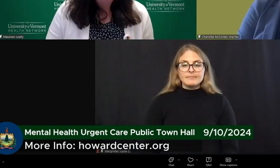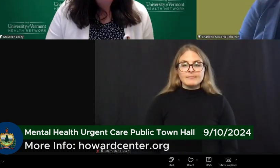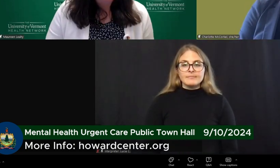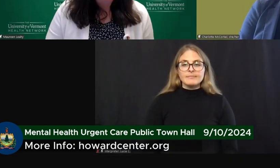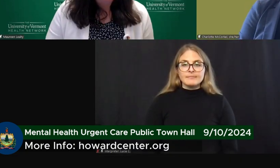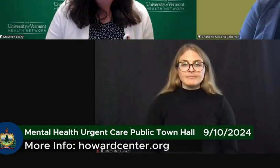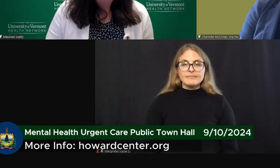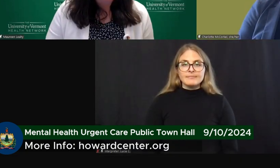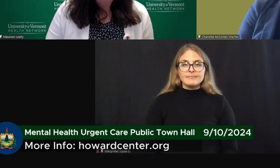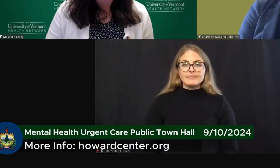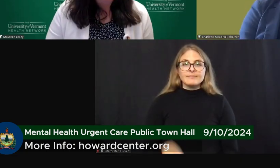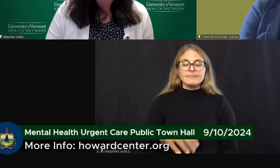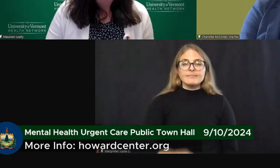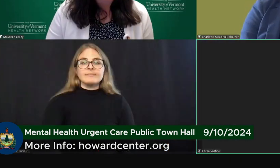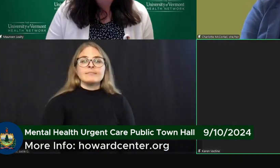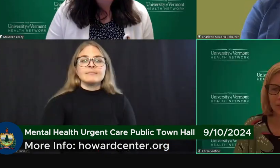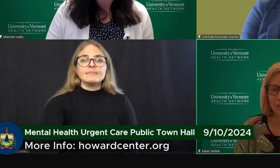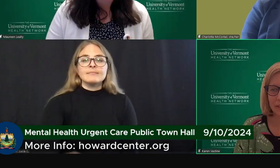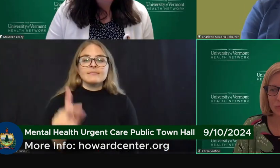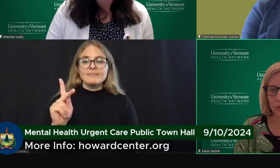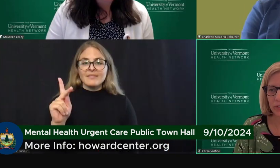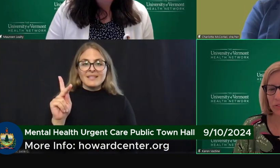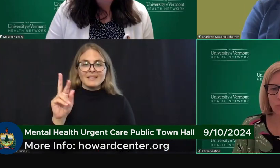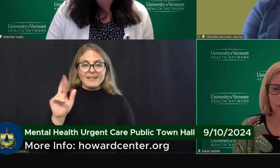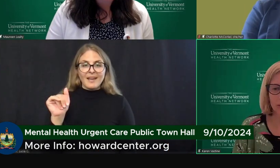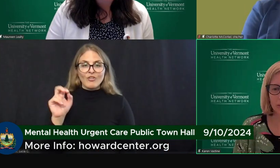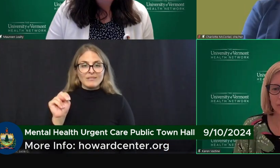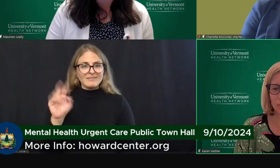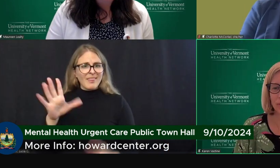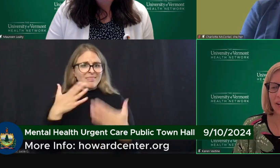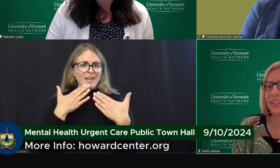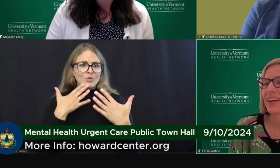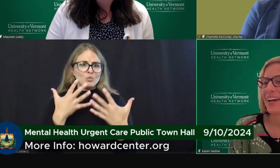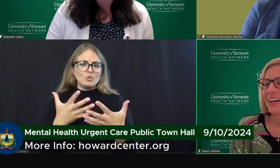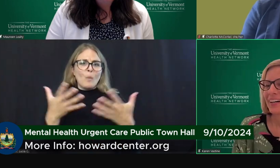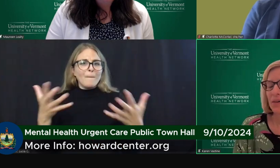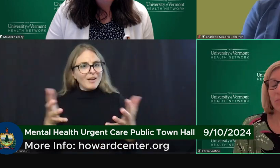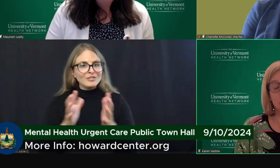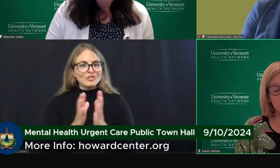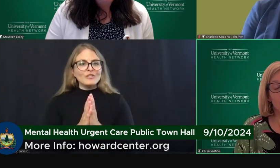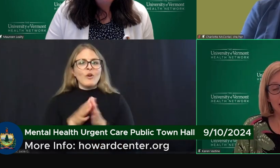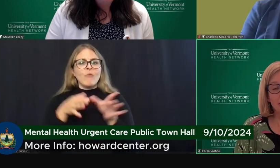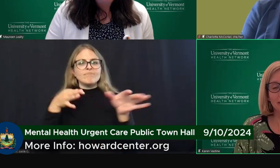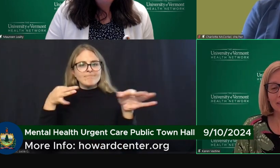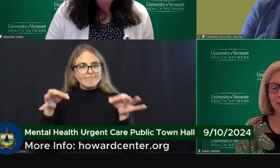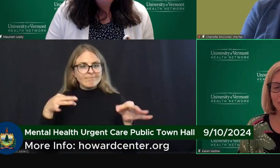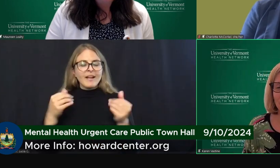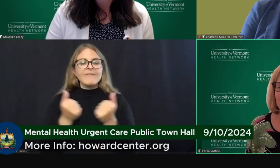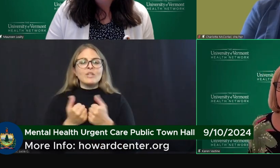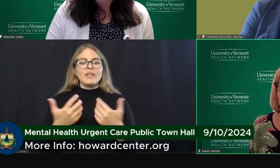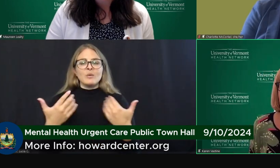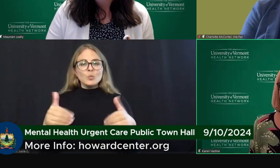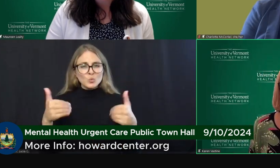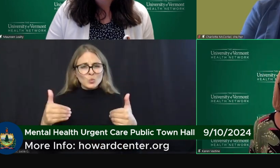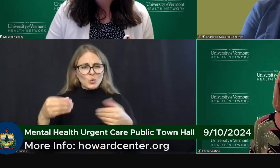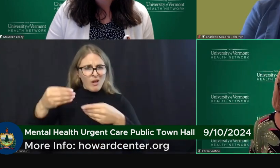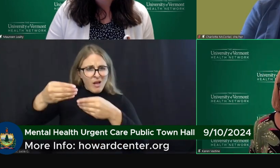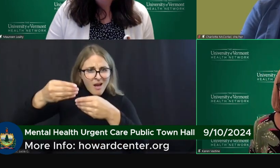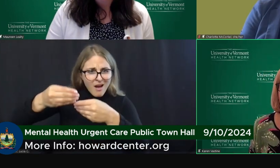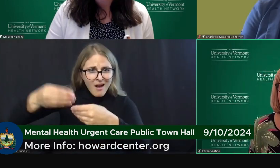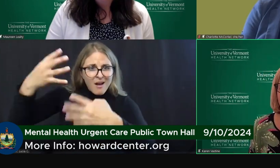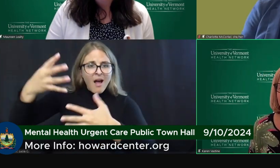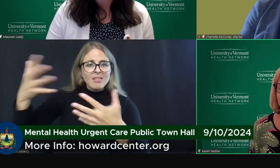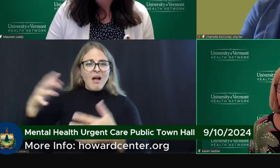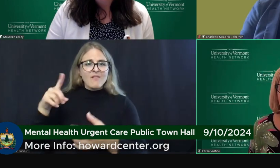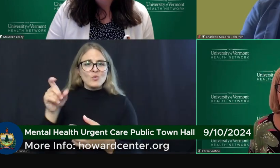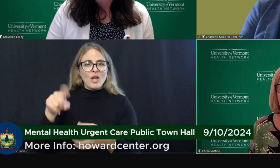Okay. Thank you so much, Charlotte and Maureen, for walking us through that. We do have a lot of questions in our Q